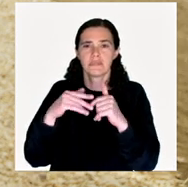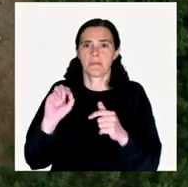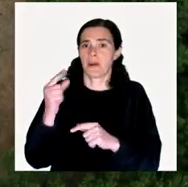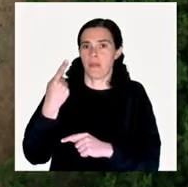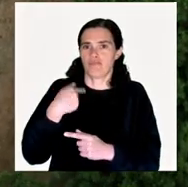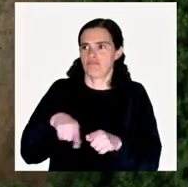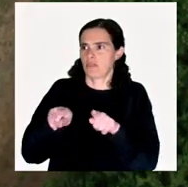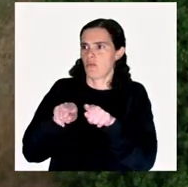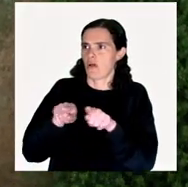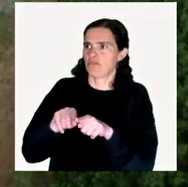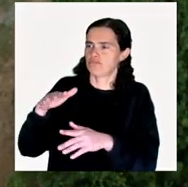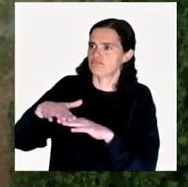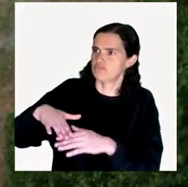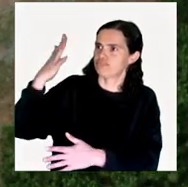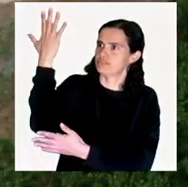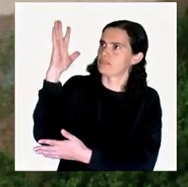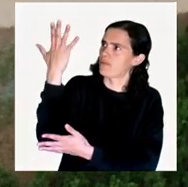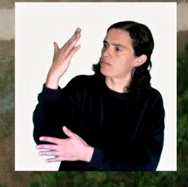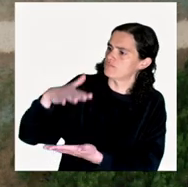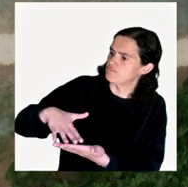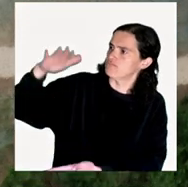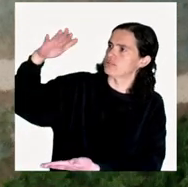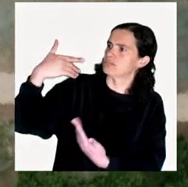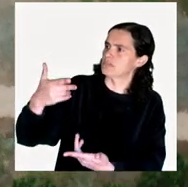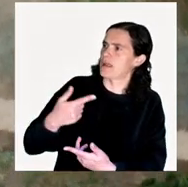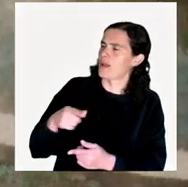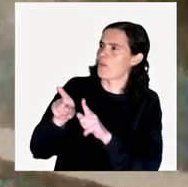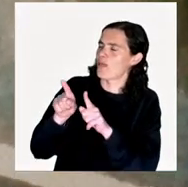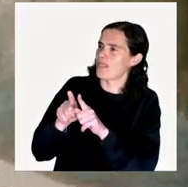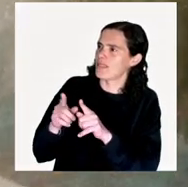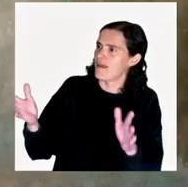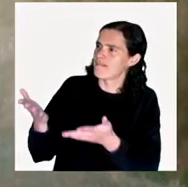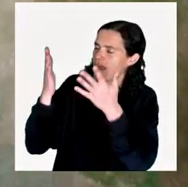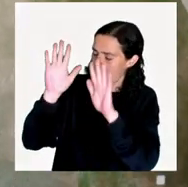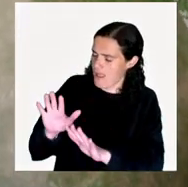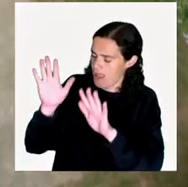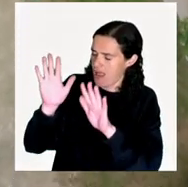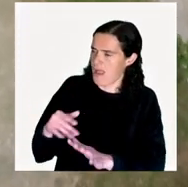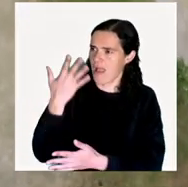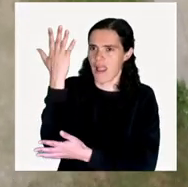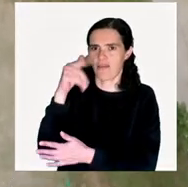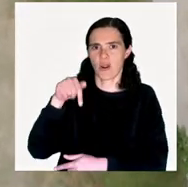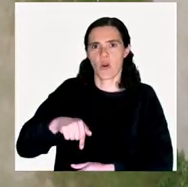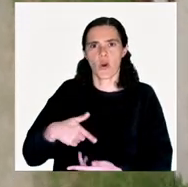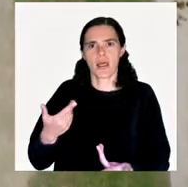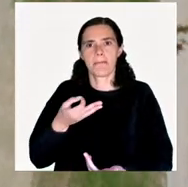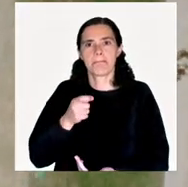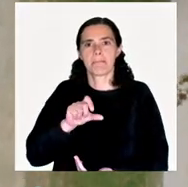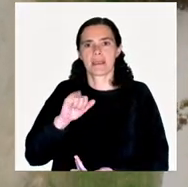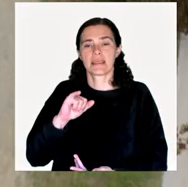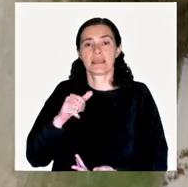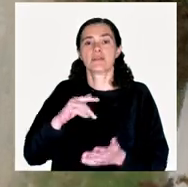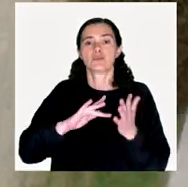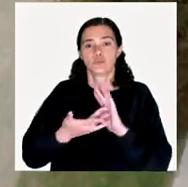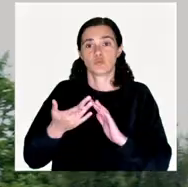First, it's a monument. It's a monument that celebrates a tree that today, actually,